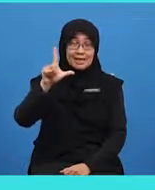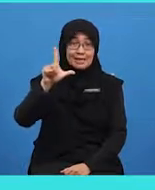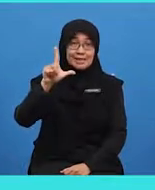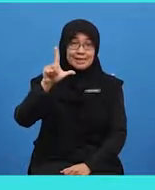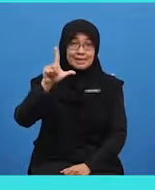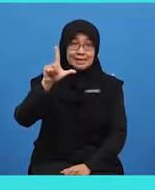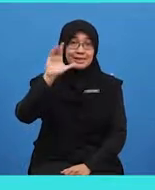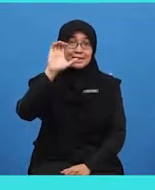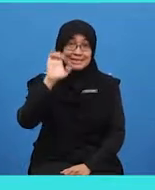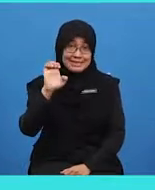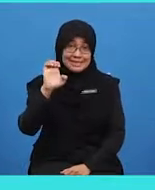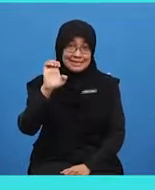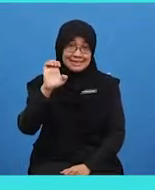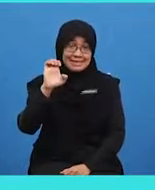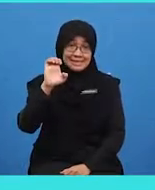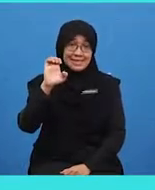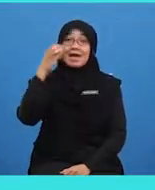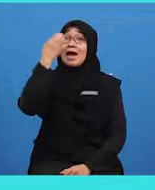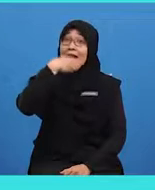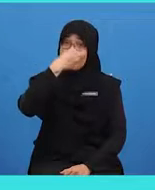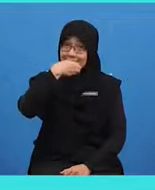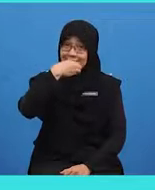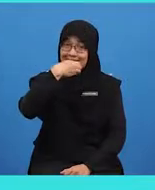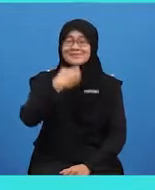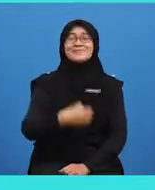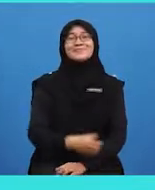L, E. Apple.